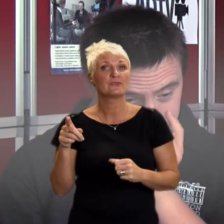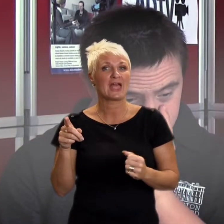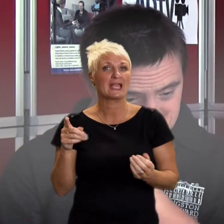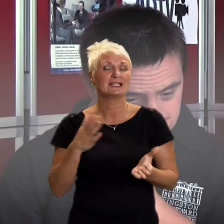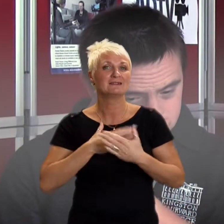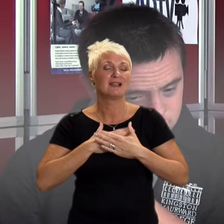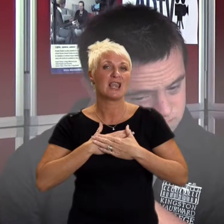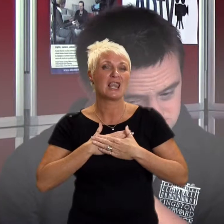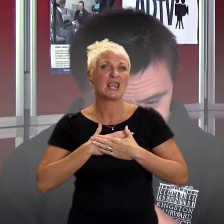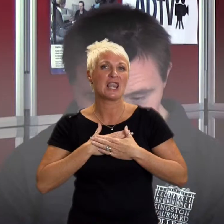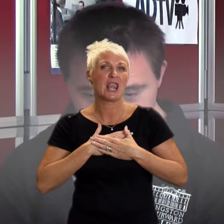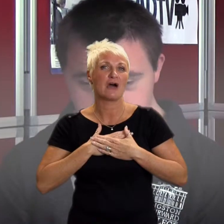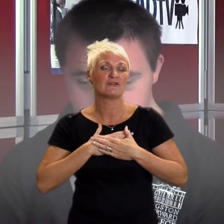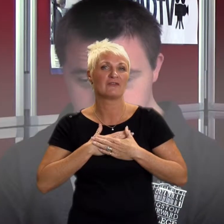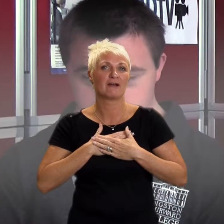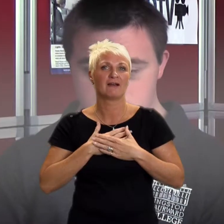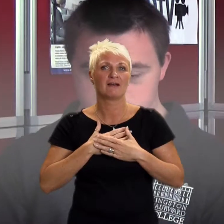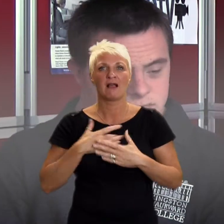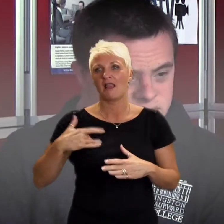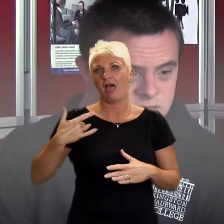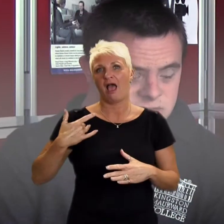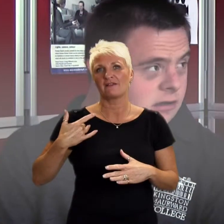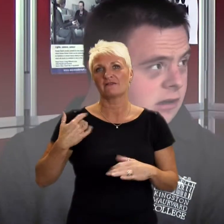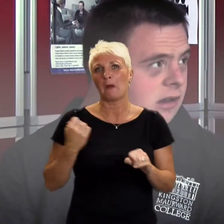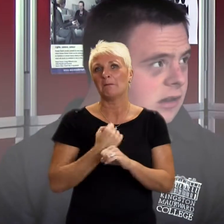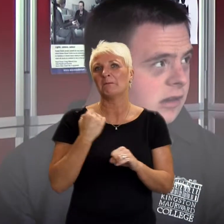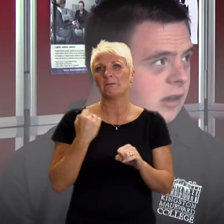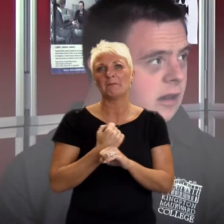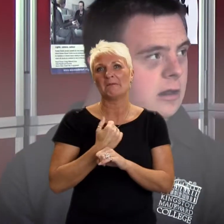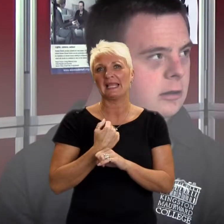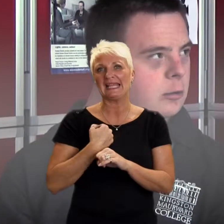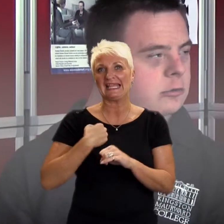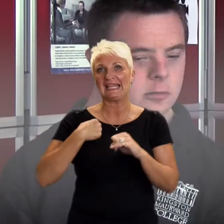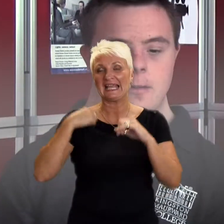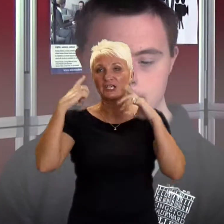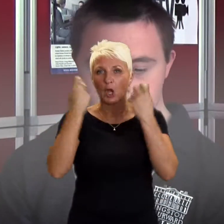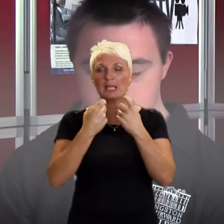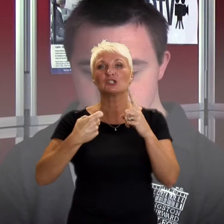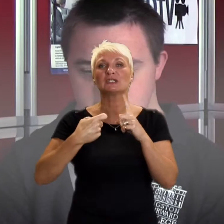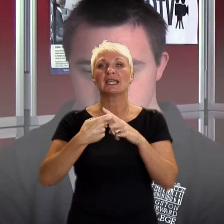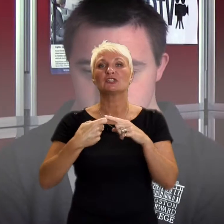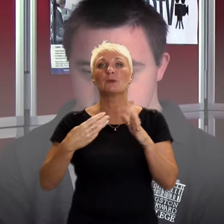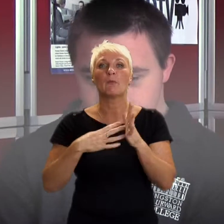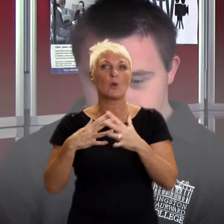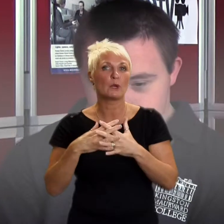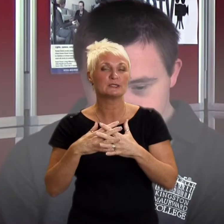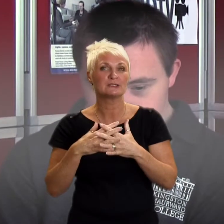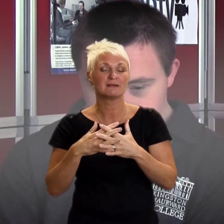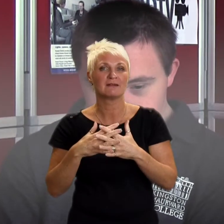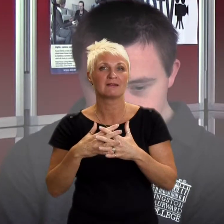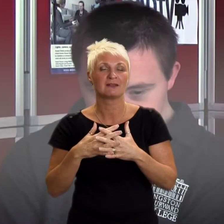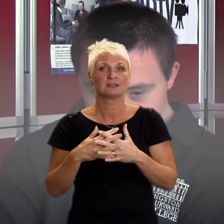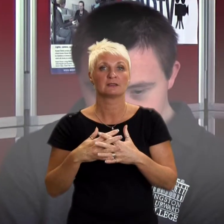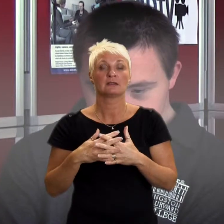love make my life be in that call it Kinston Moorhead because